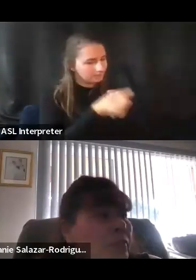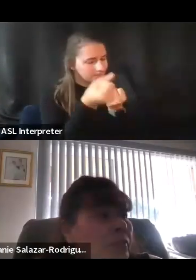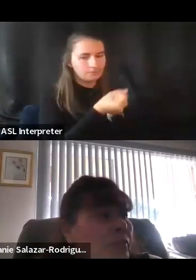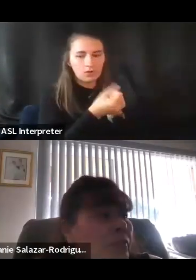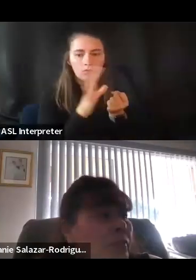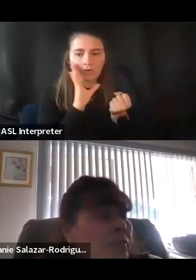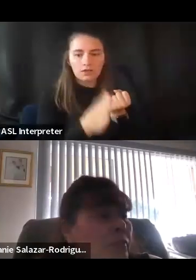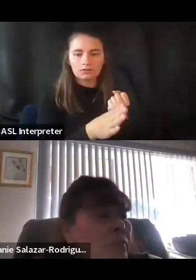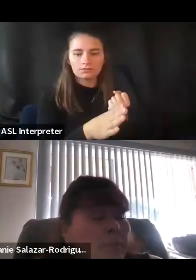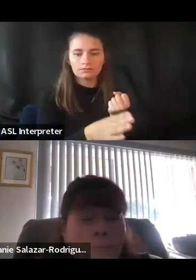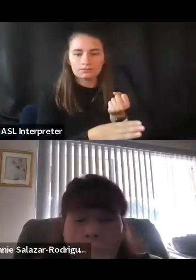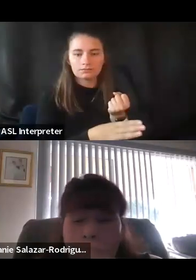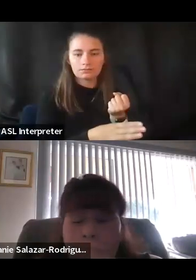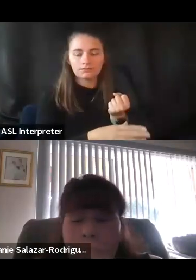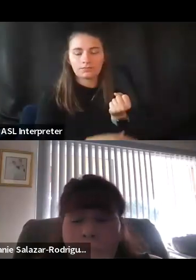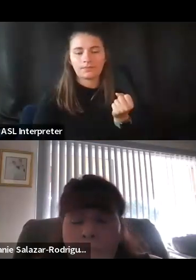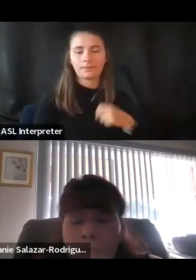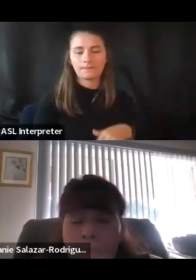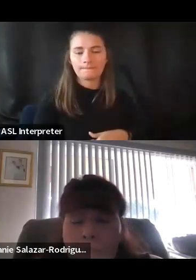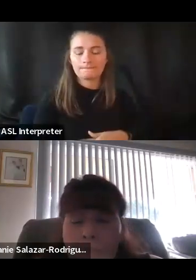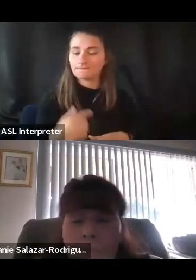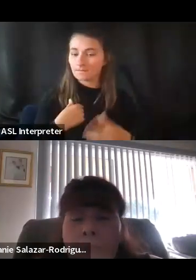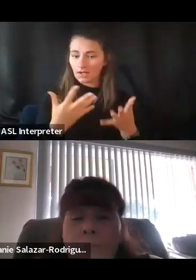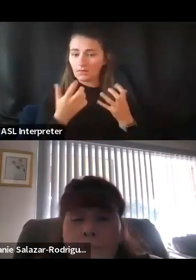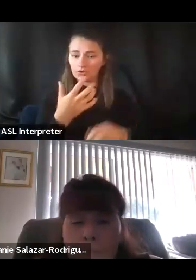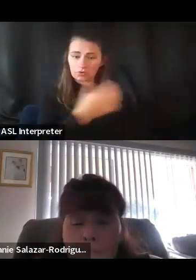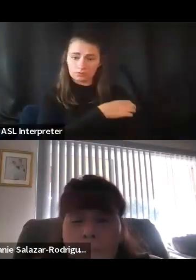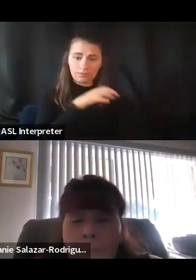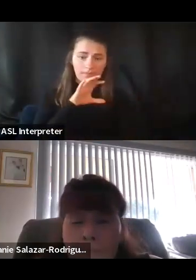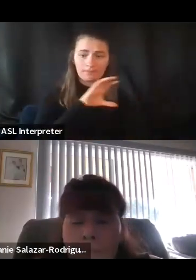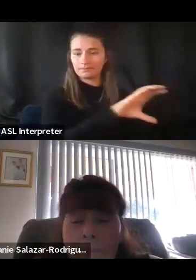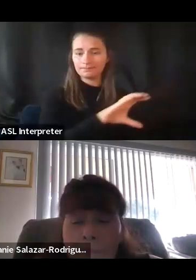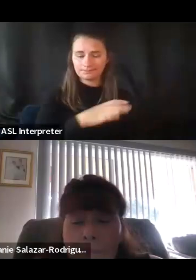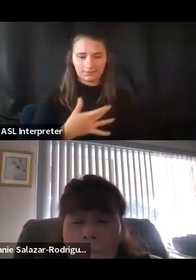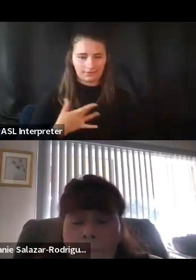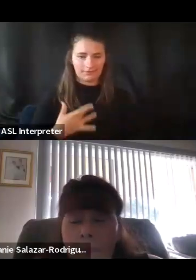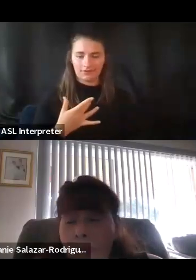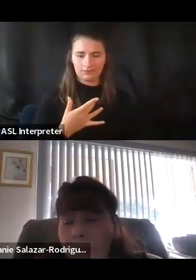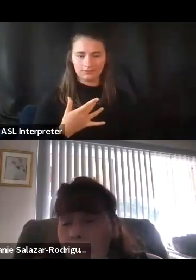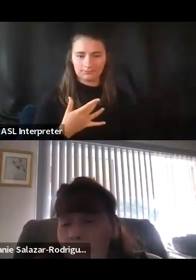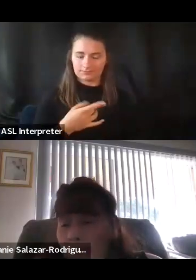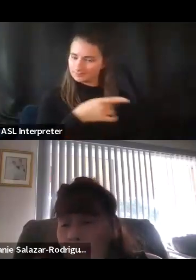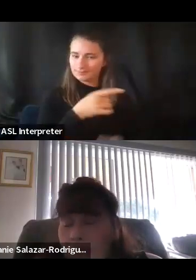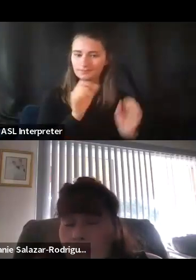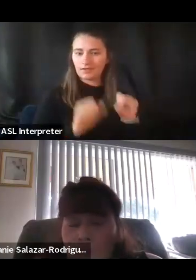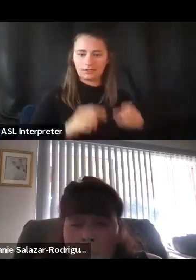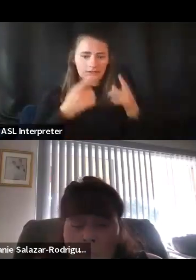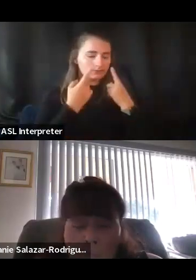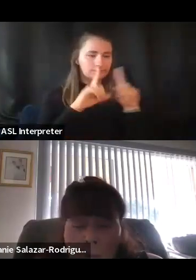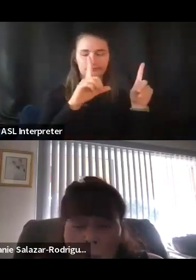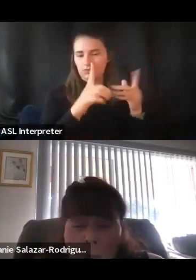the things that I can to support them. I want to empower them. I want them to feel like they are able to accomplish anything.